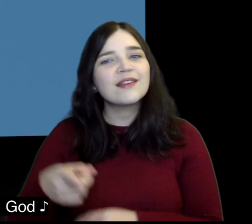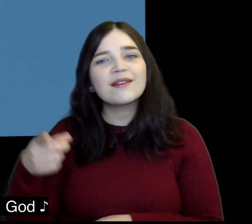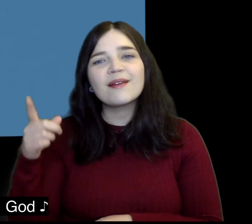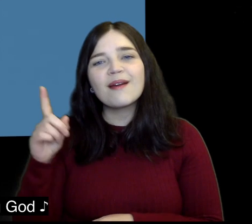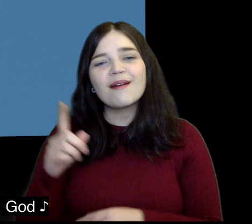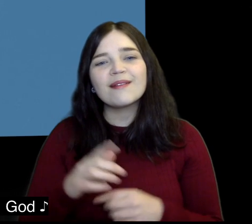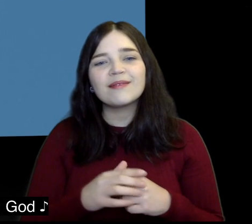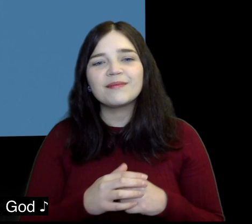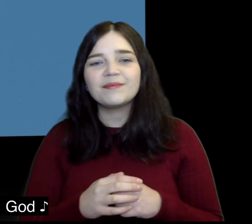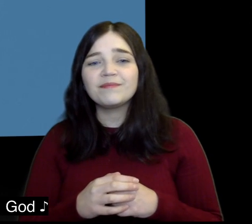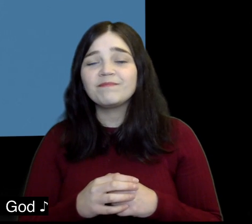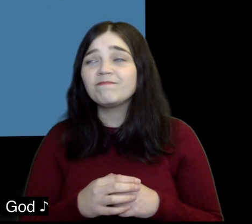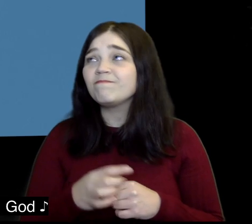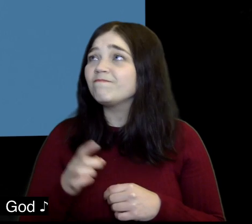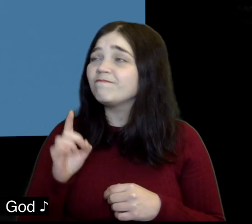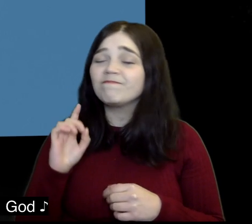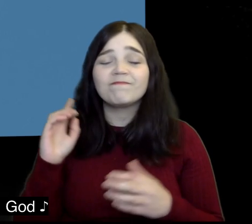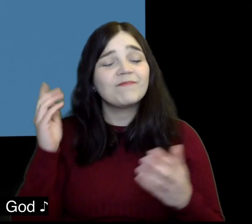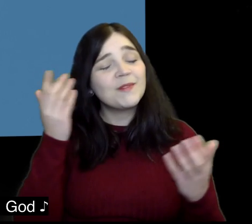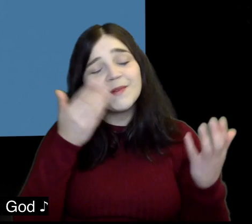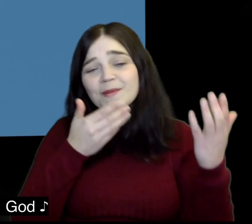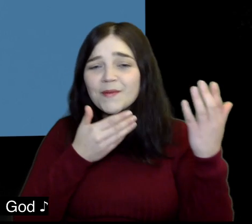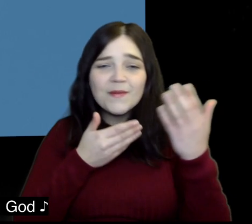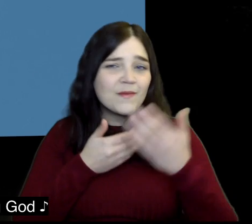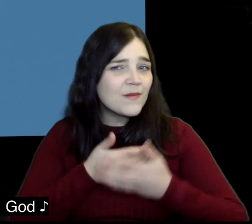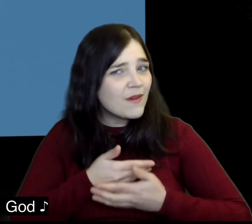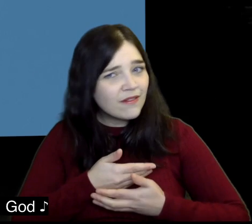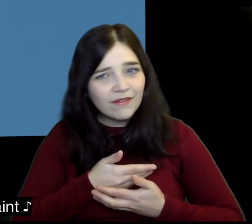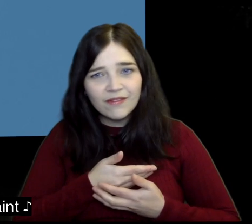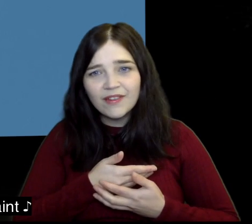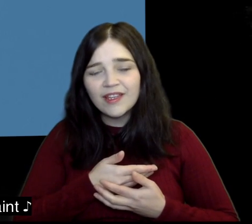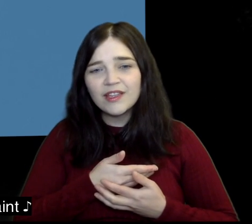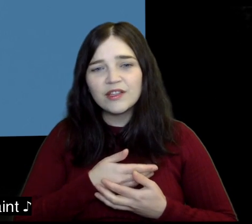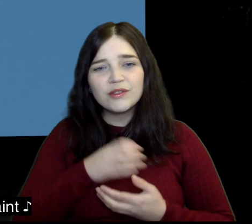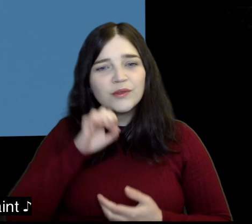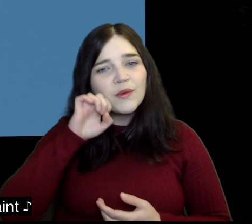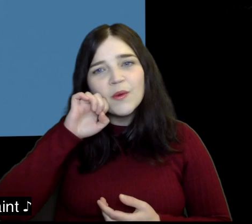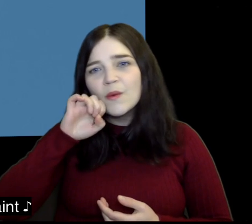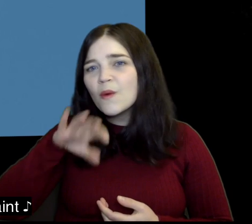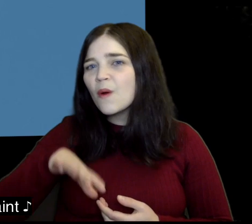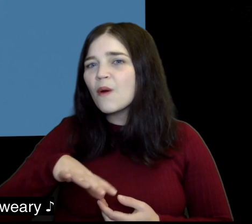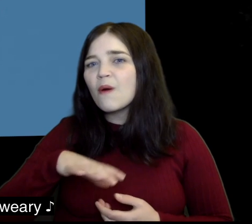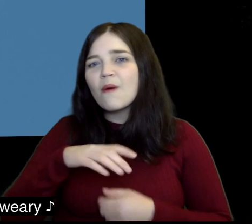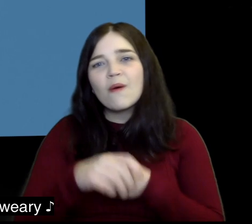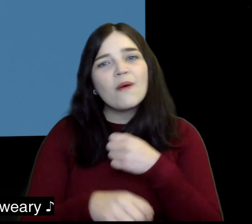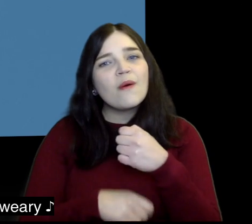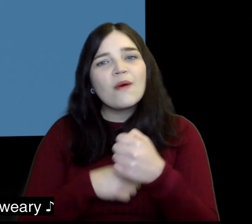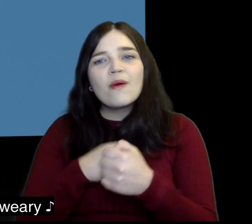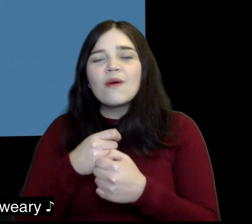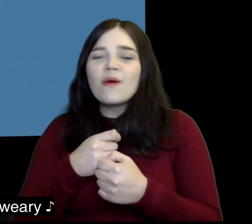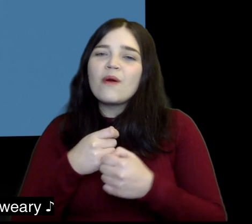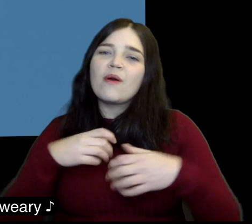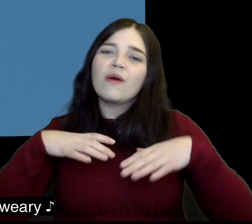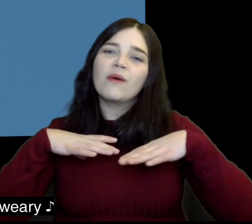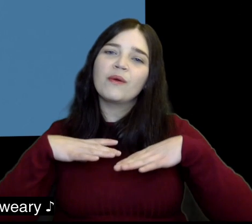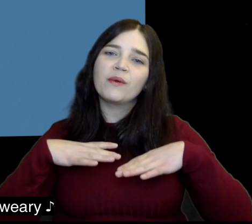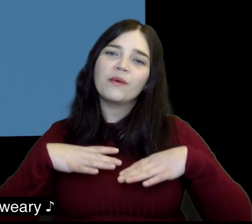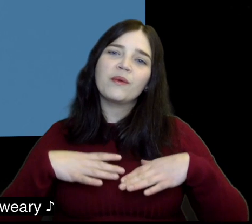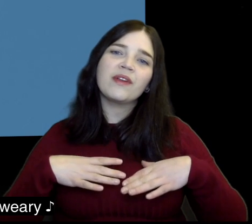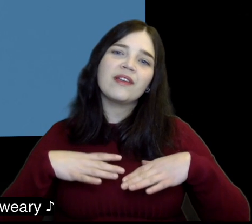everlasting God You do not faint You